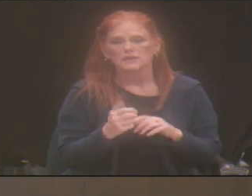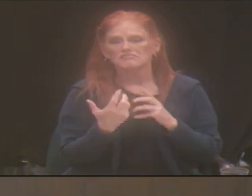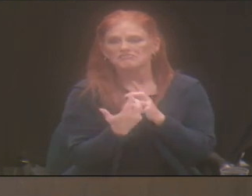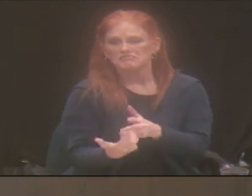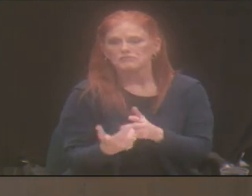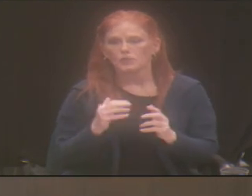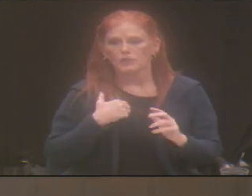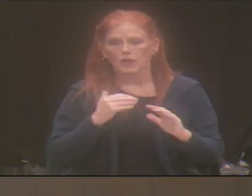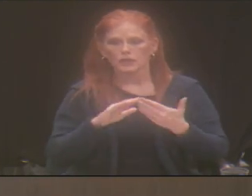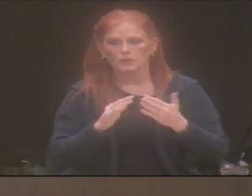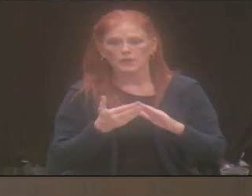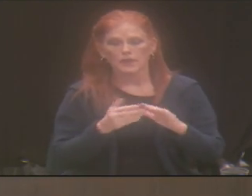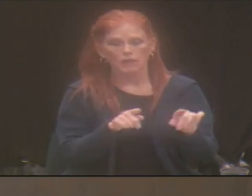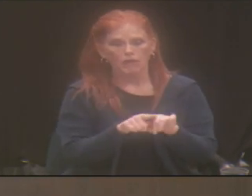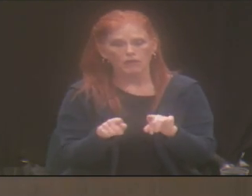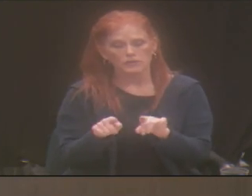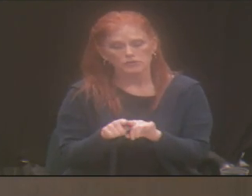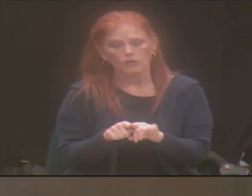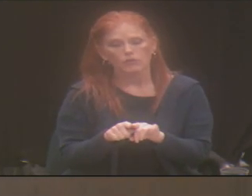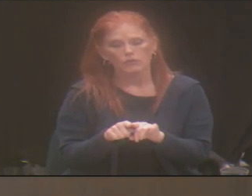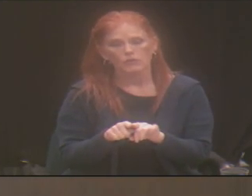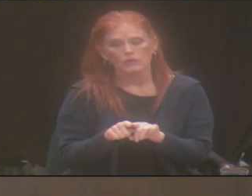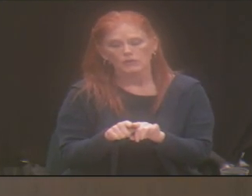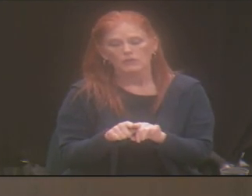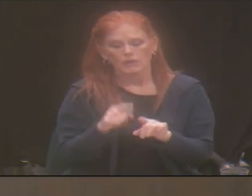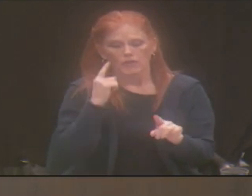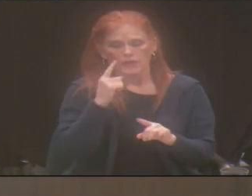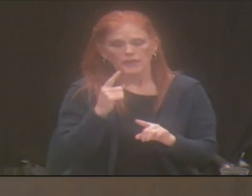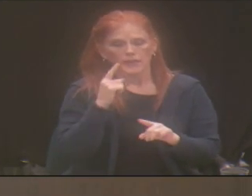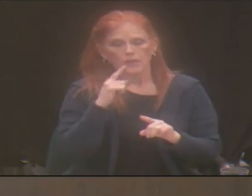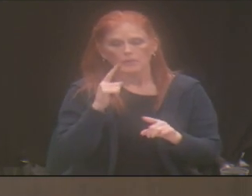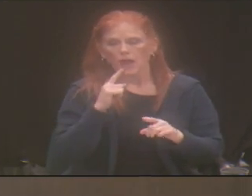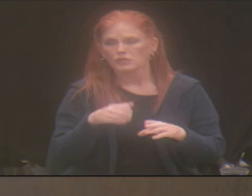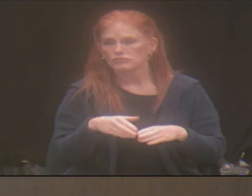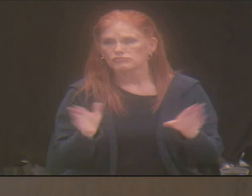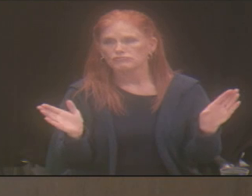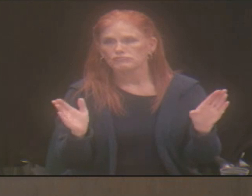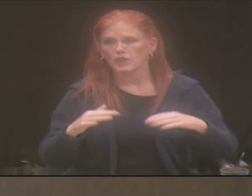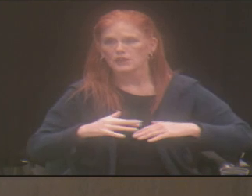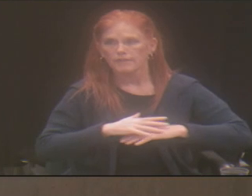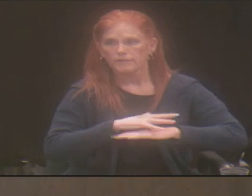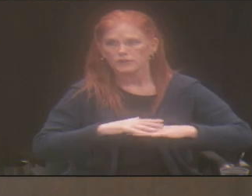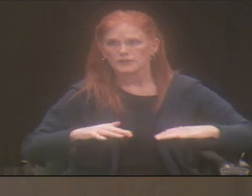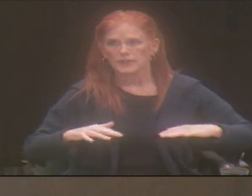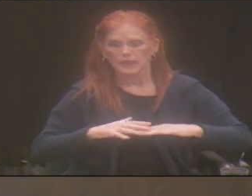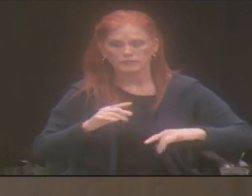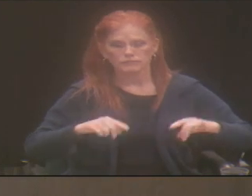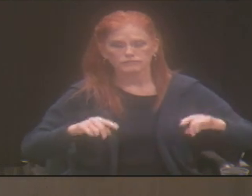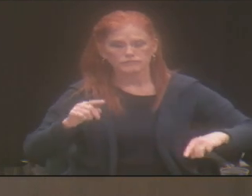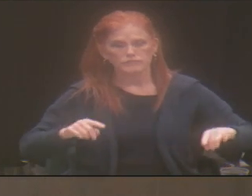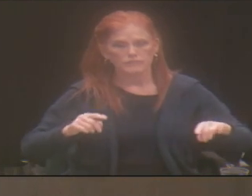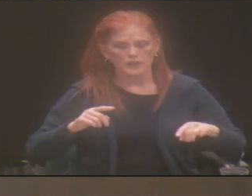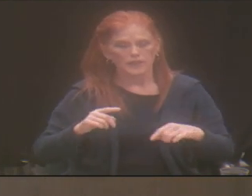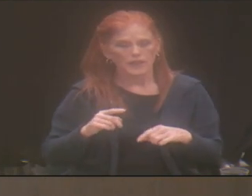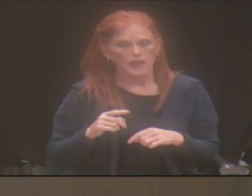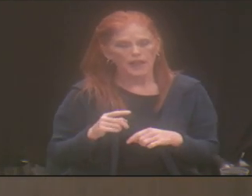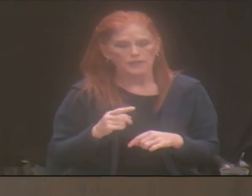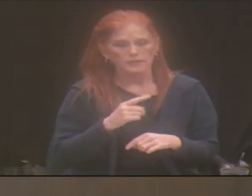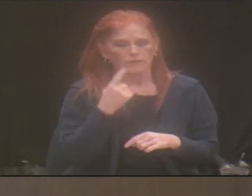And also looking at diversity in general as a feature of the Mayor's Commission.